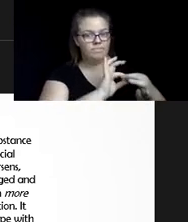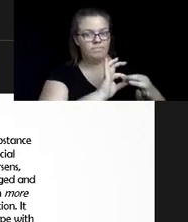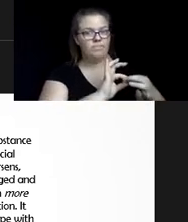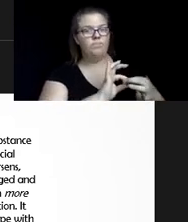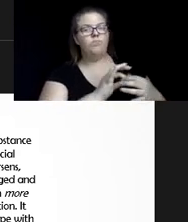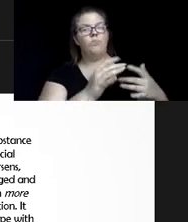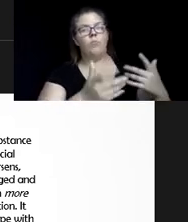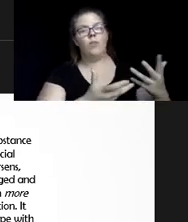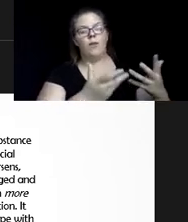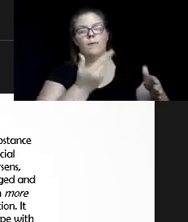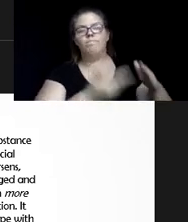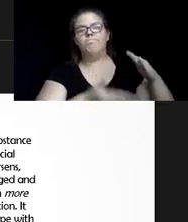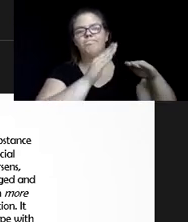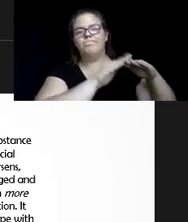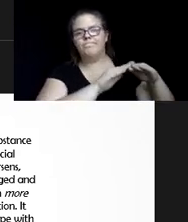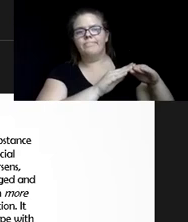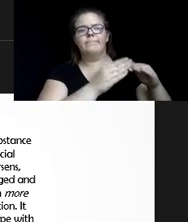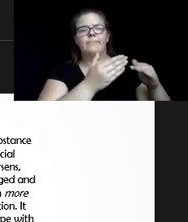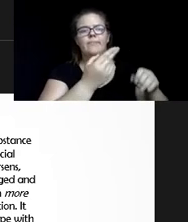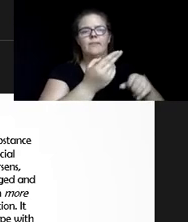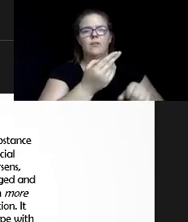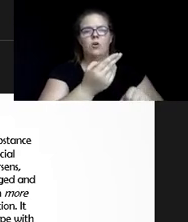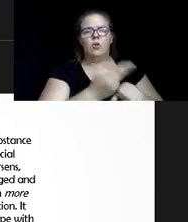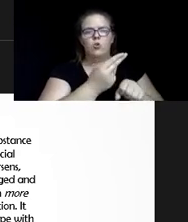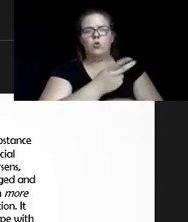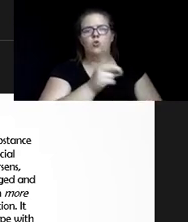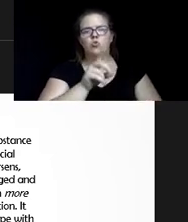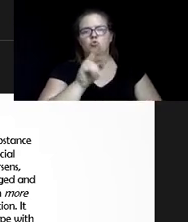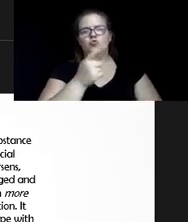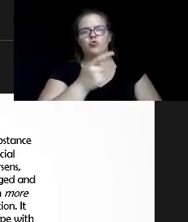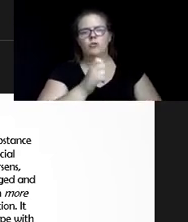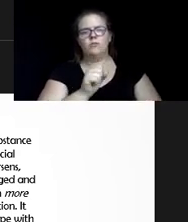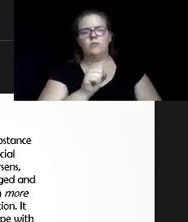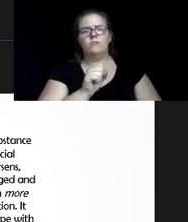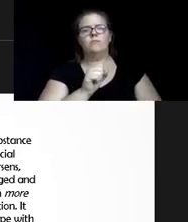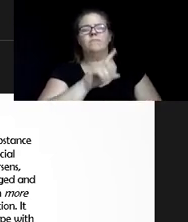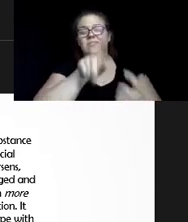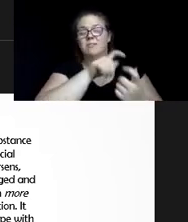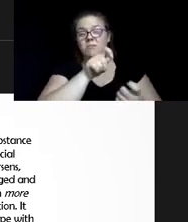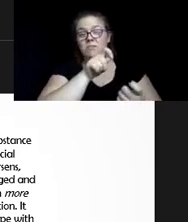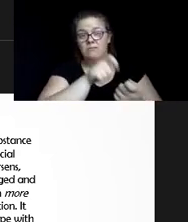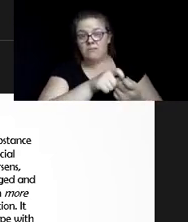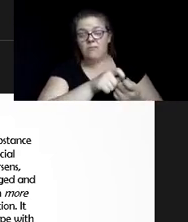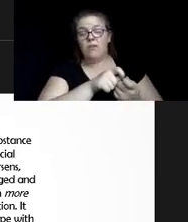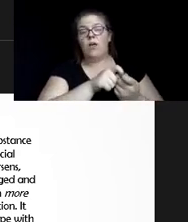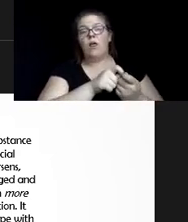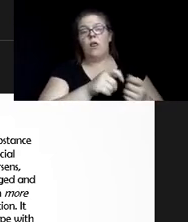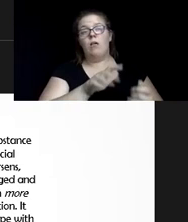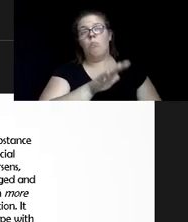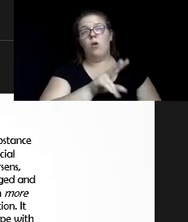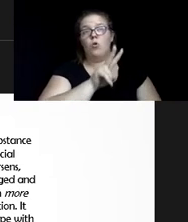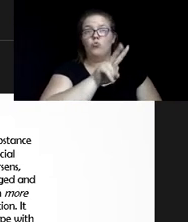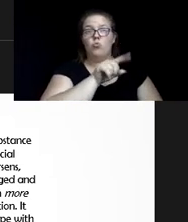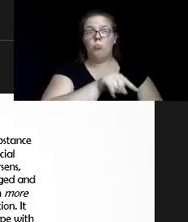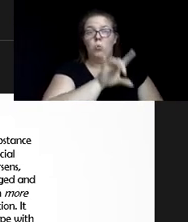the increase in substance use amongst the age group of older adults, specifically from about 2.8